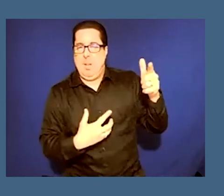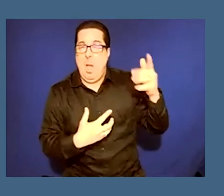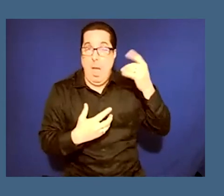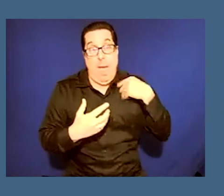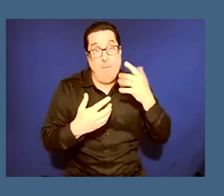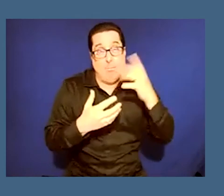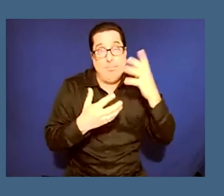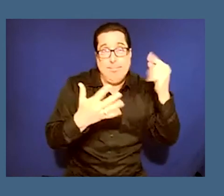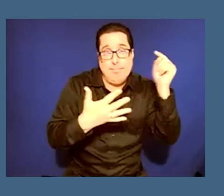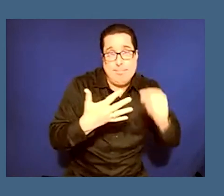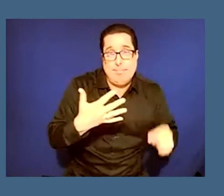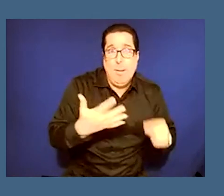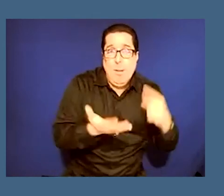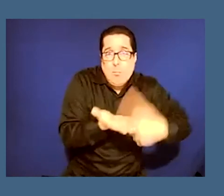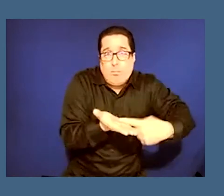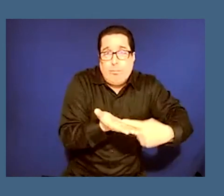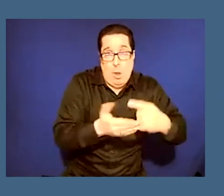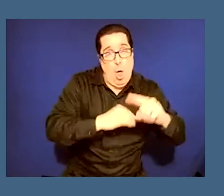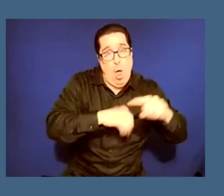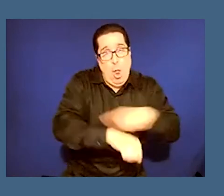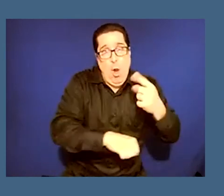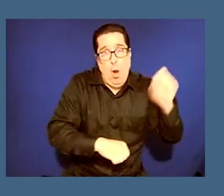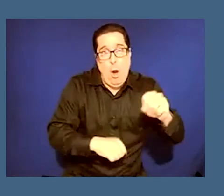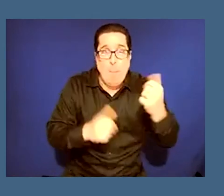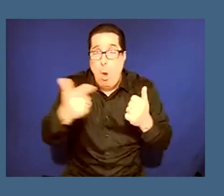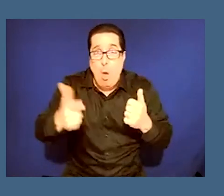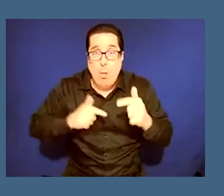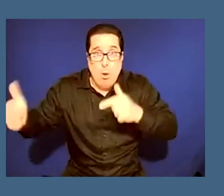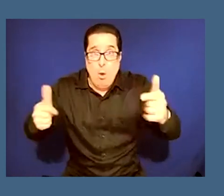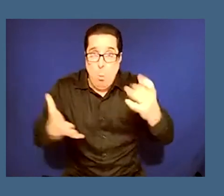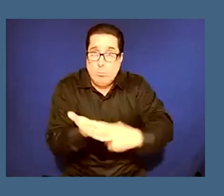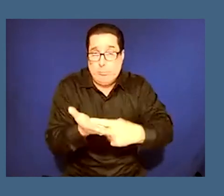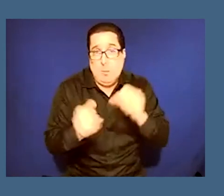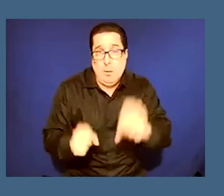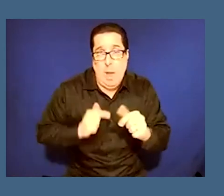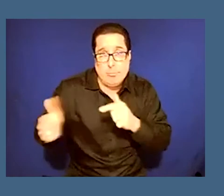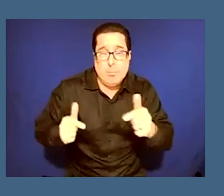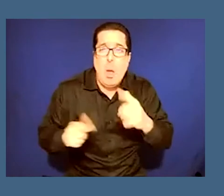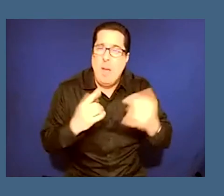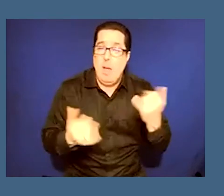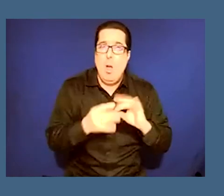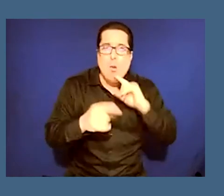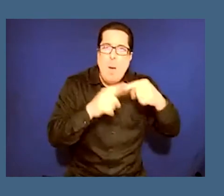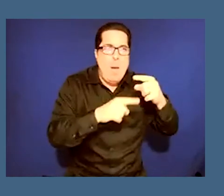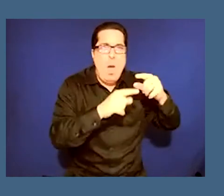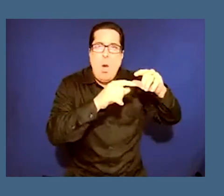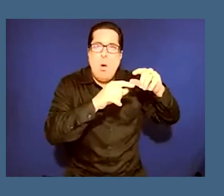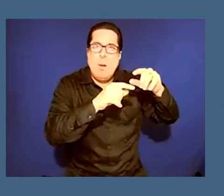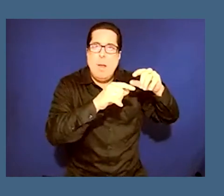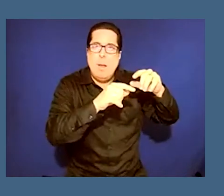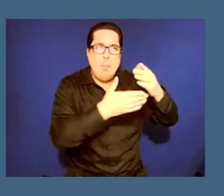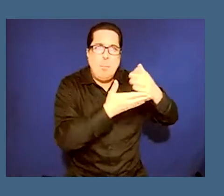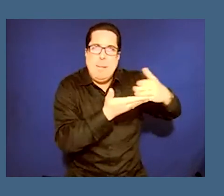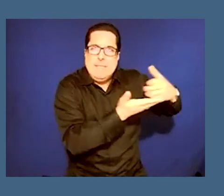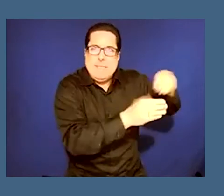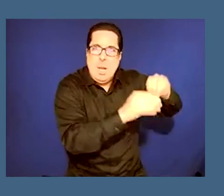else would like to discuss it as well but in terms of returning pieces and how pieces are being seen in museums um again i